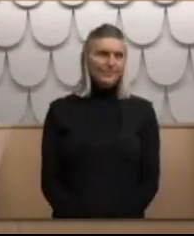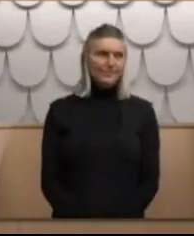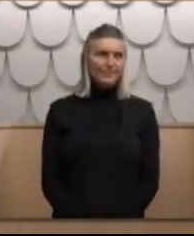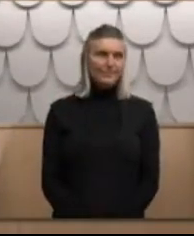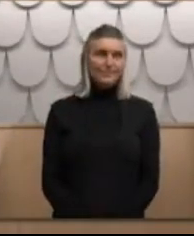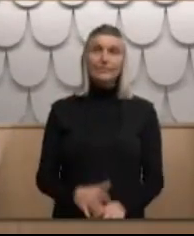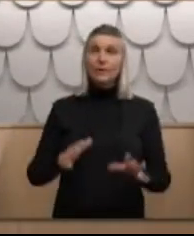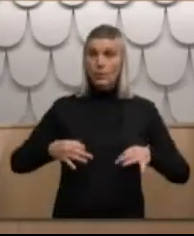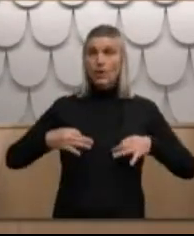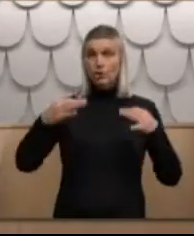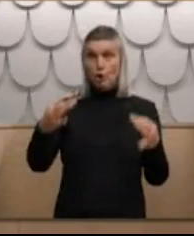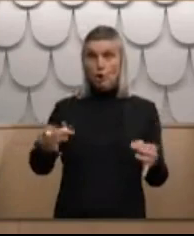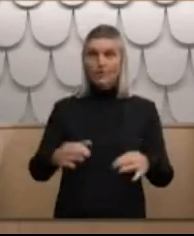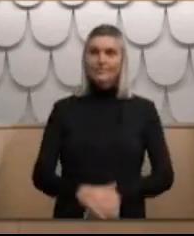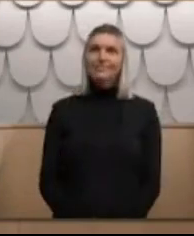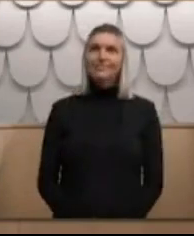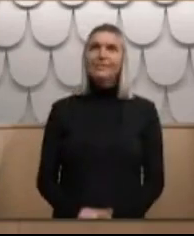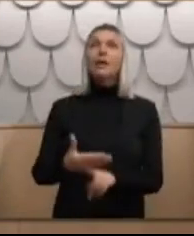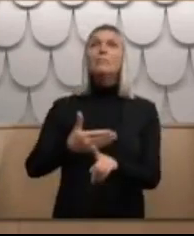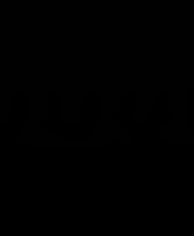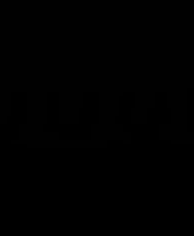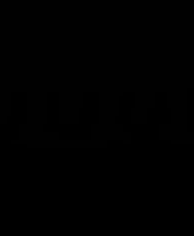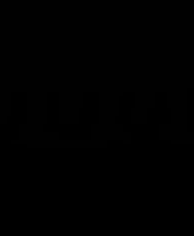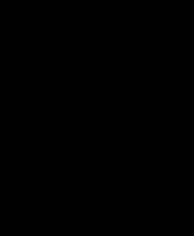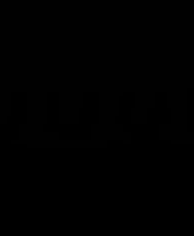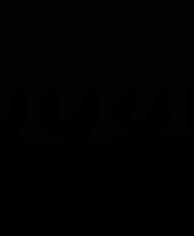We will adjourn before the next witness, thank you.